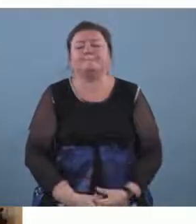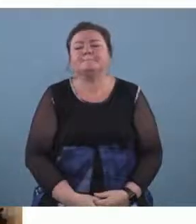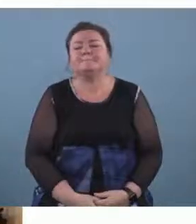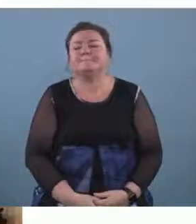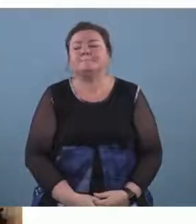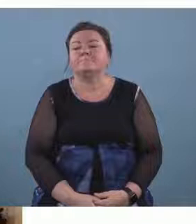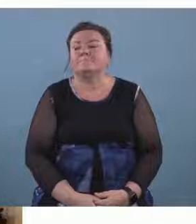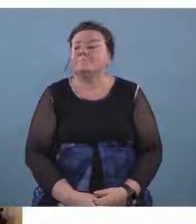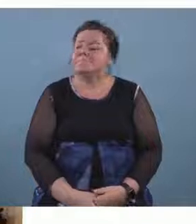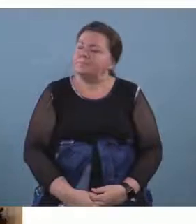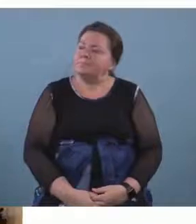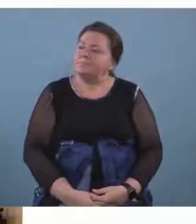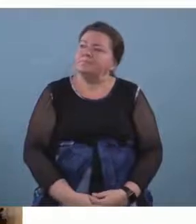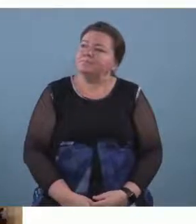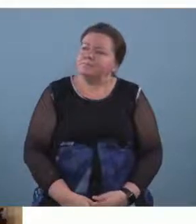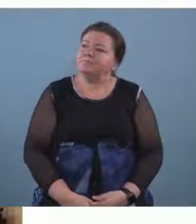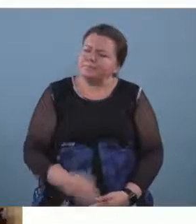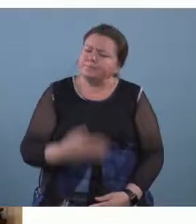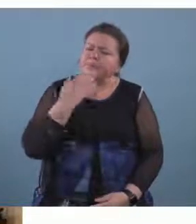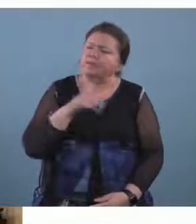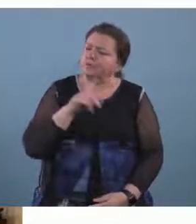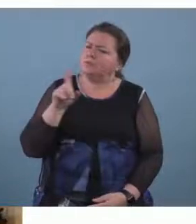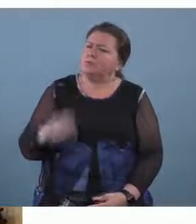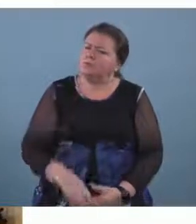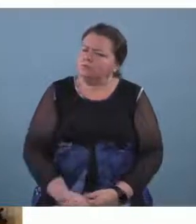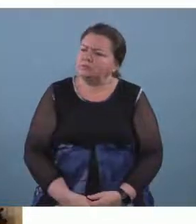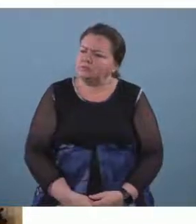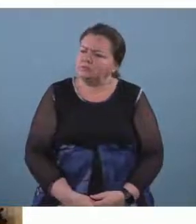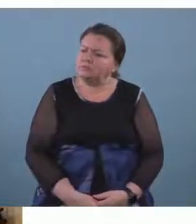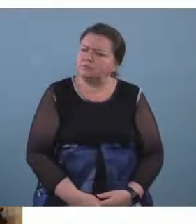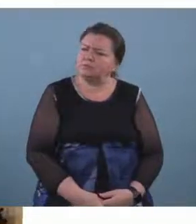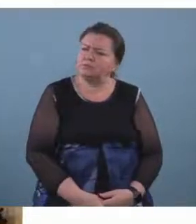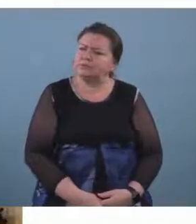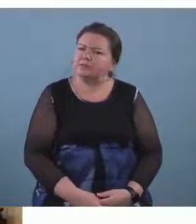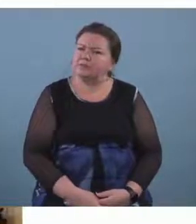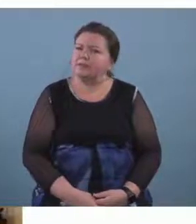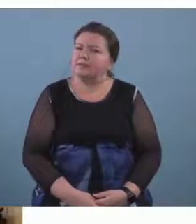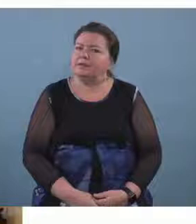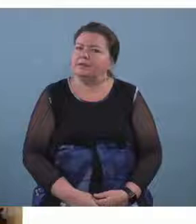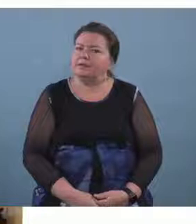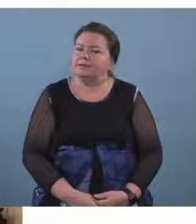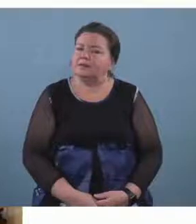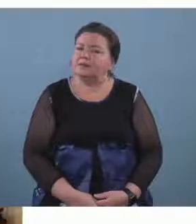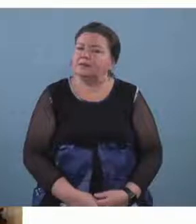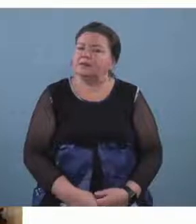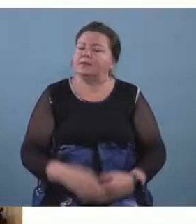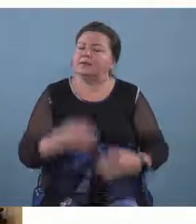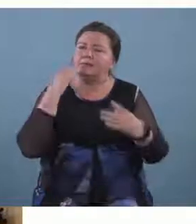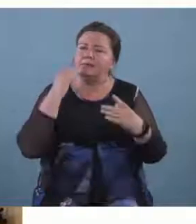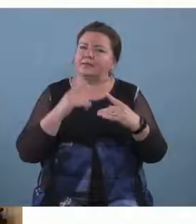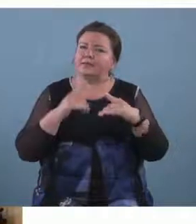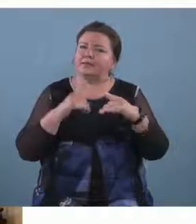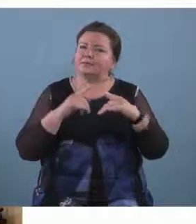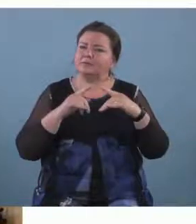um that is a good question but i think when you're employing a range of approaches keeping